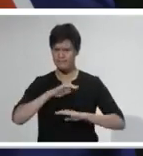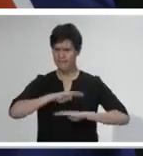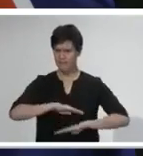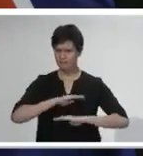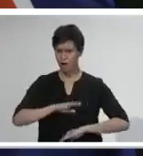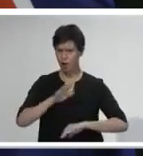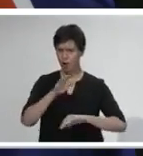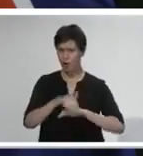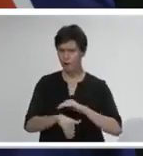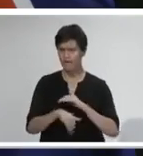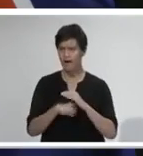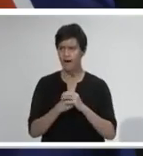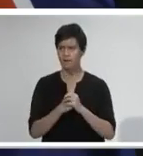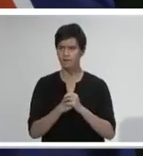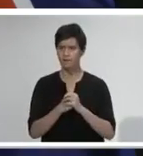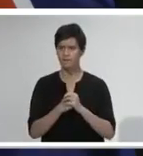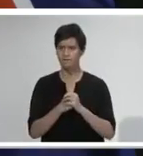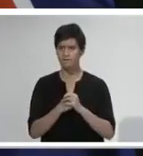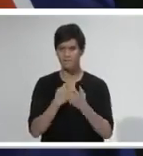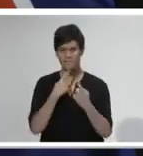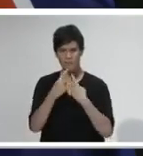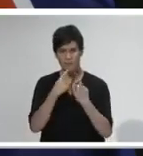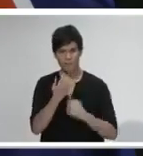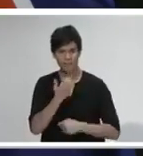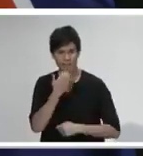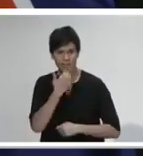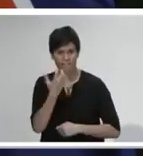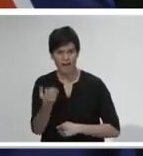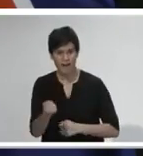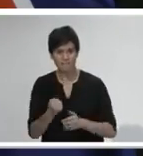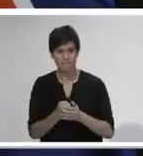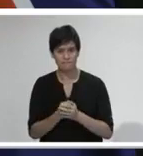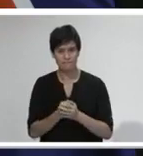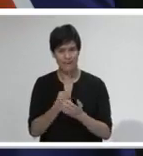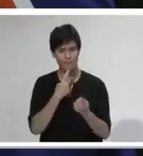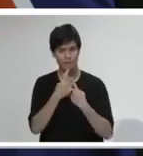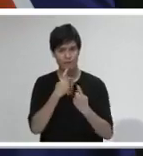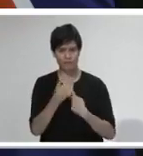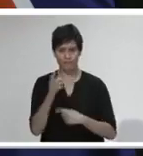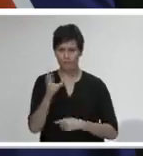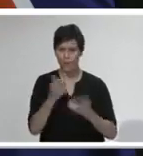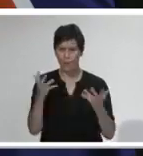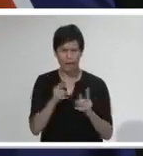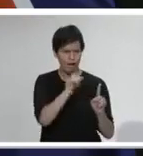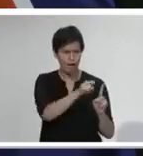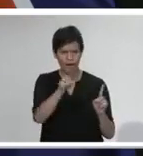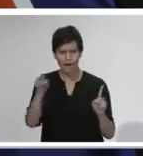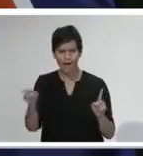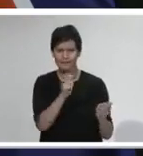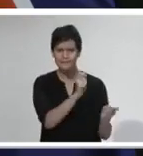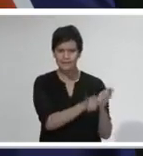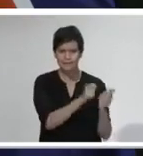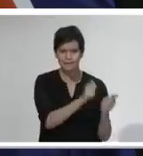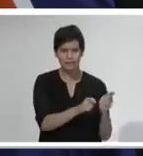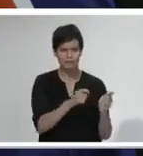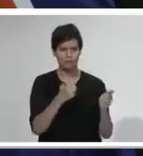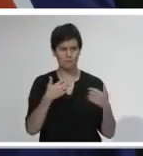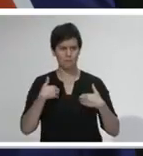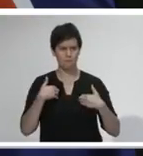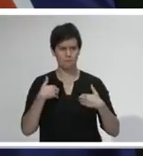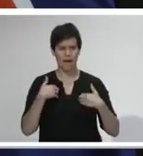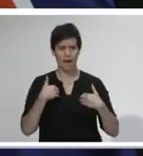that there is sufficient data from a range of sources, including testing and surveillance, that public health experts,